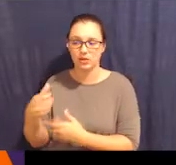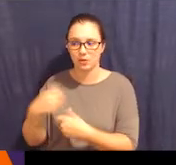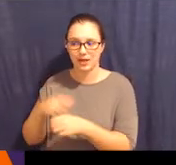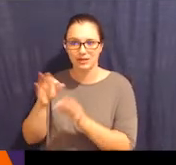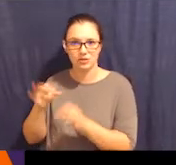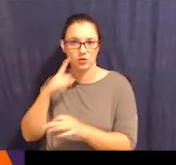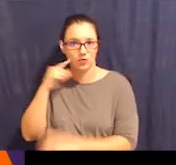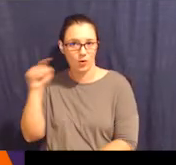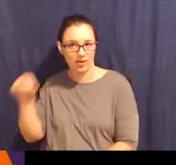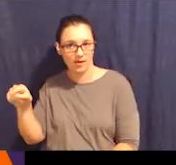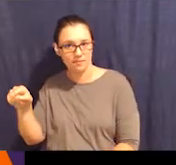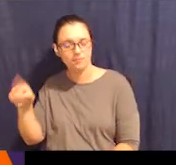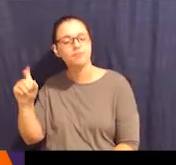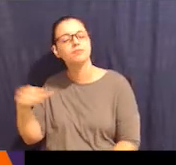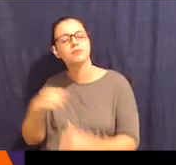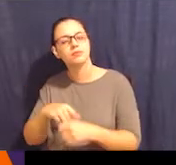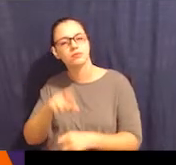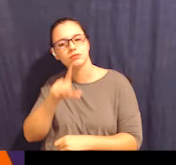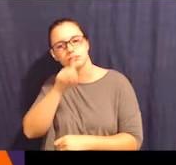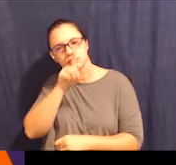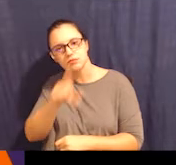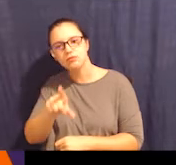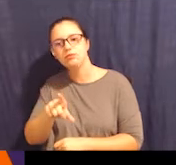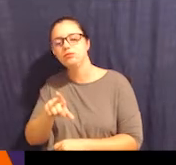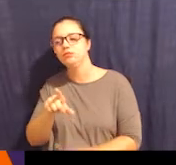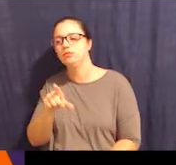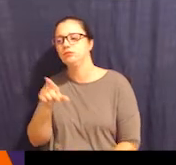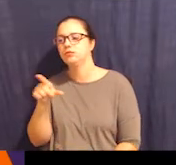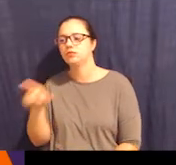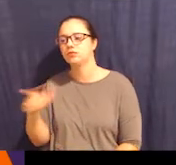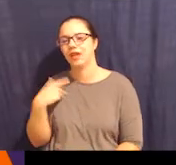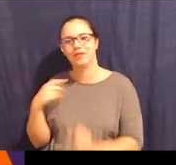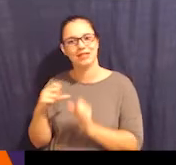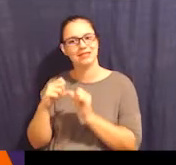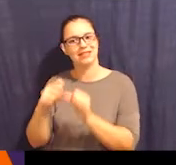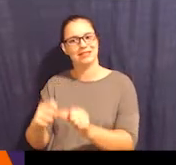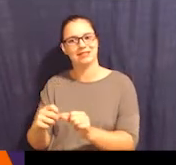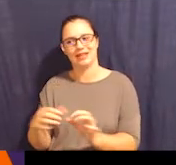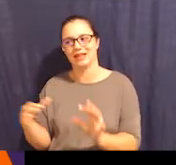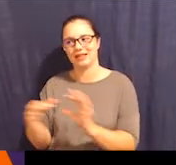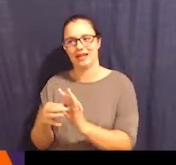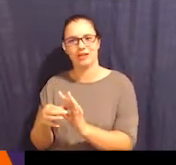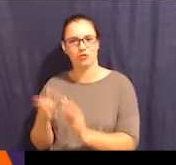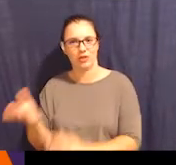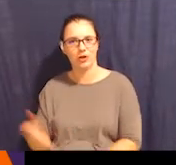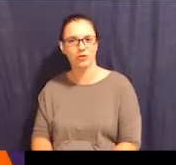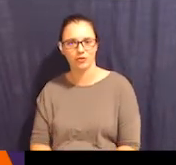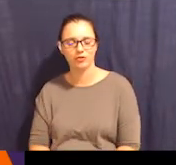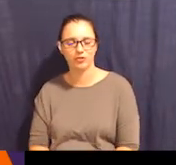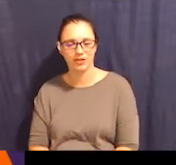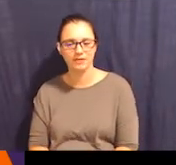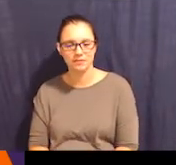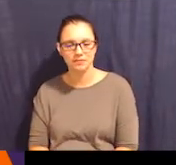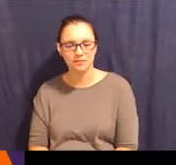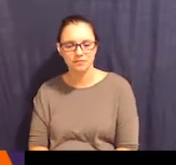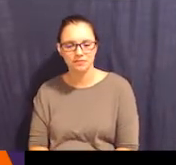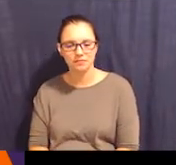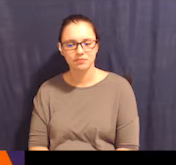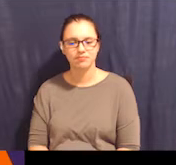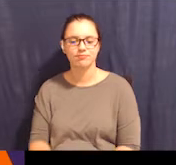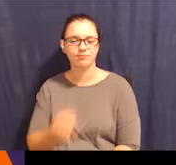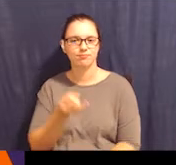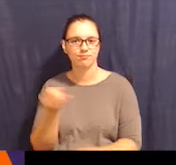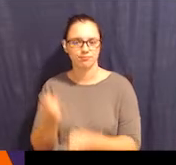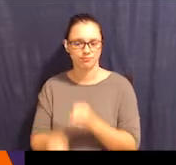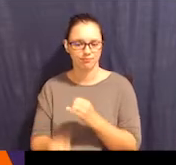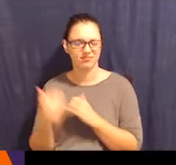make decisions for them, we need to make sure that there is consistency and a connection there. And